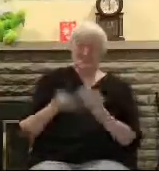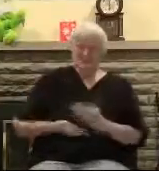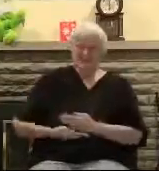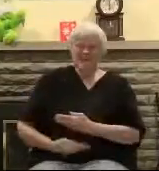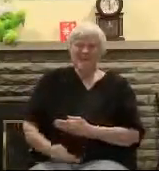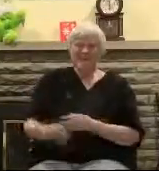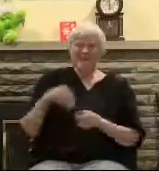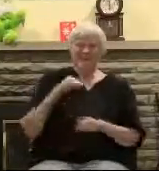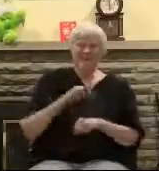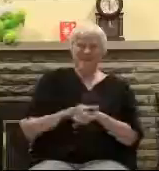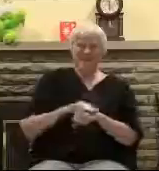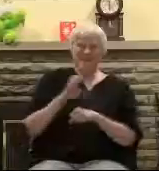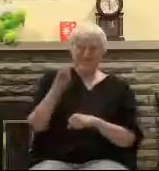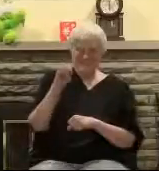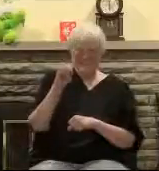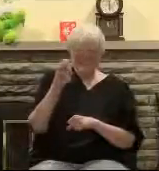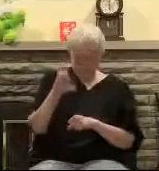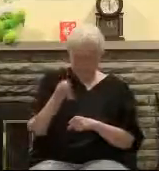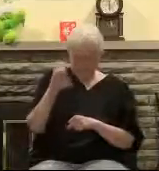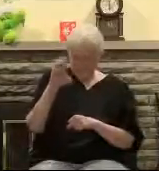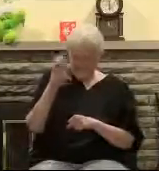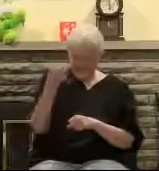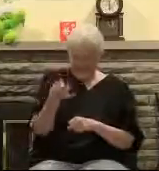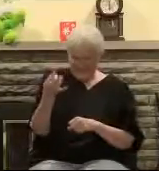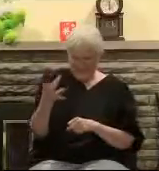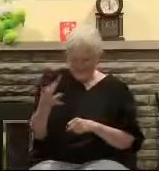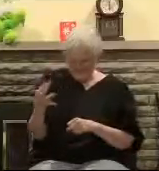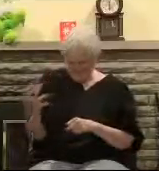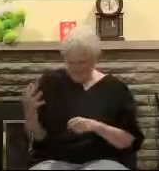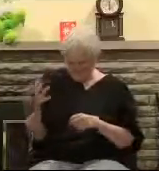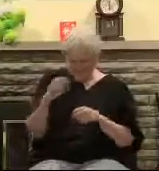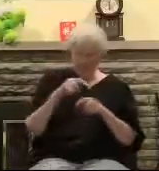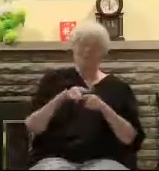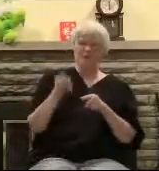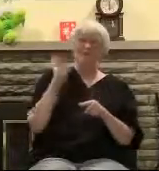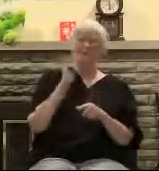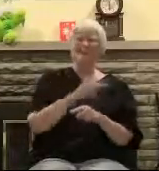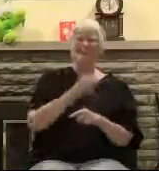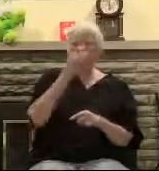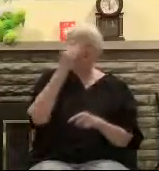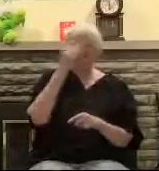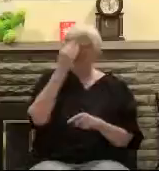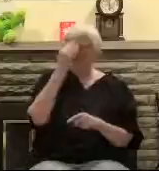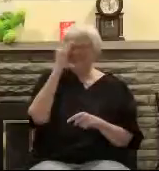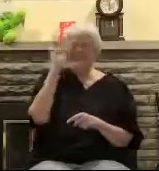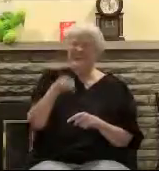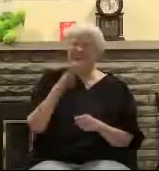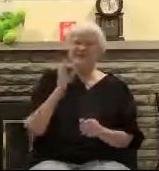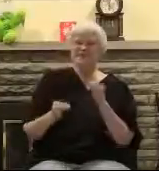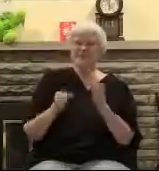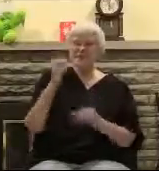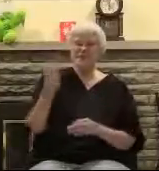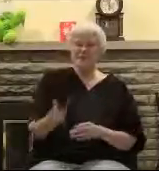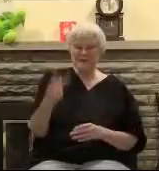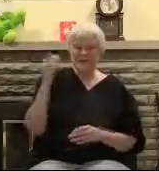not December 25th. And there weren't just we don't know that there were three wise men. You remember we've talked about this.